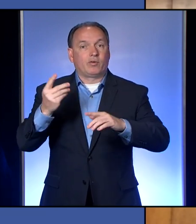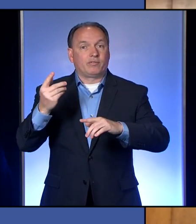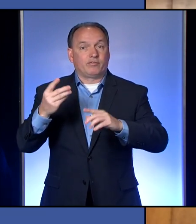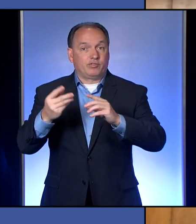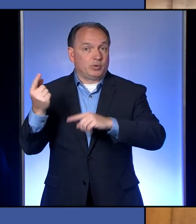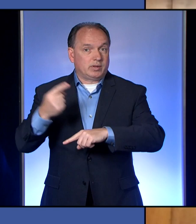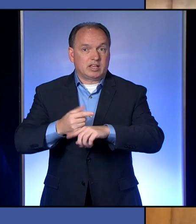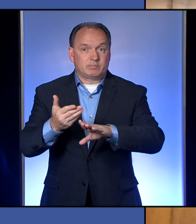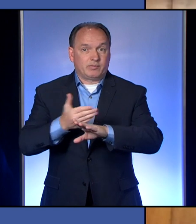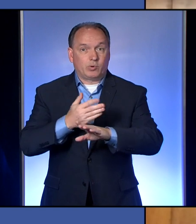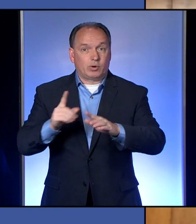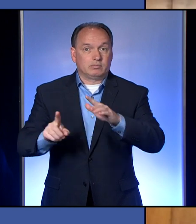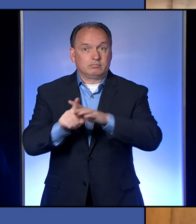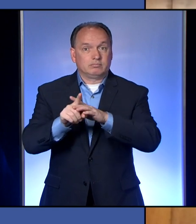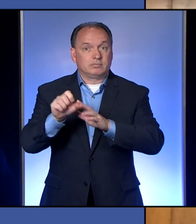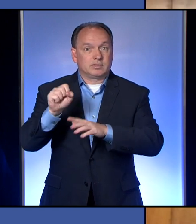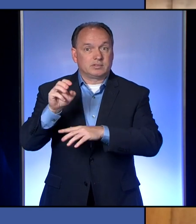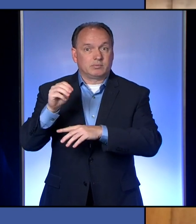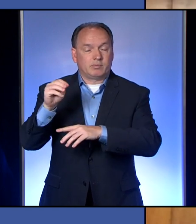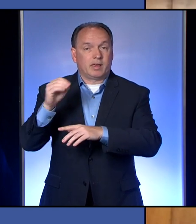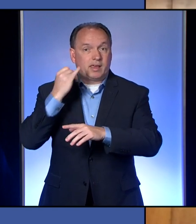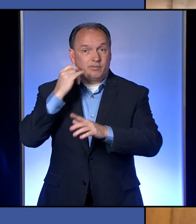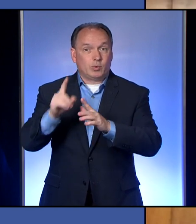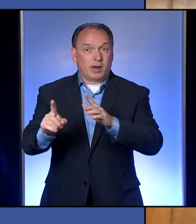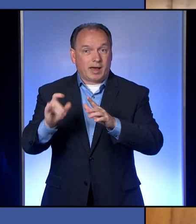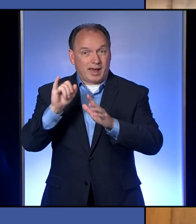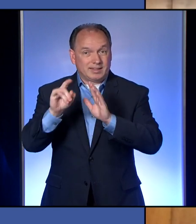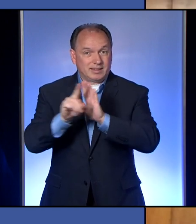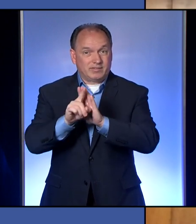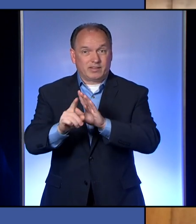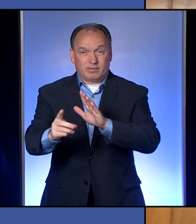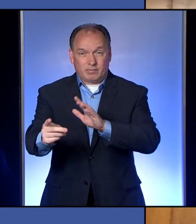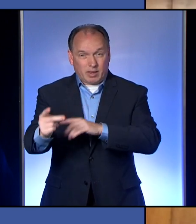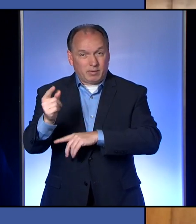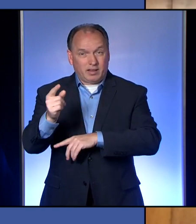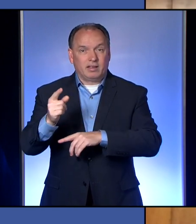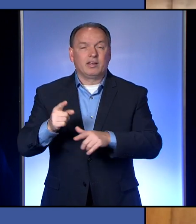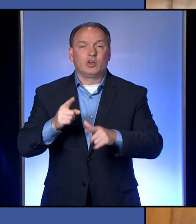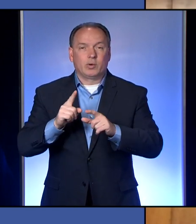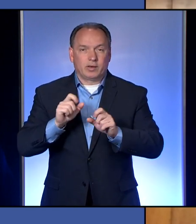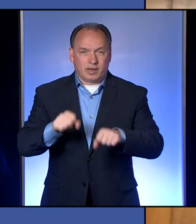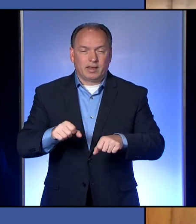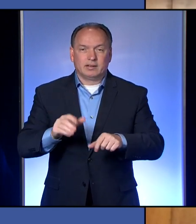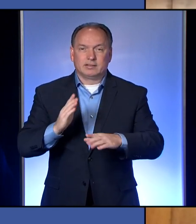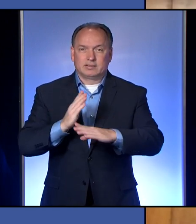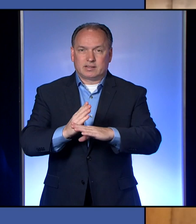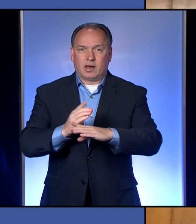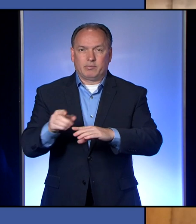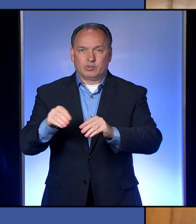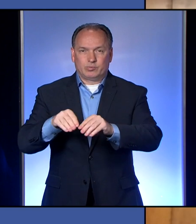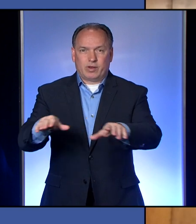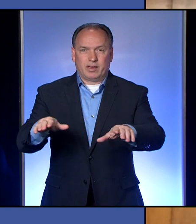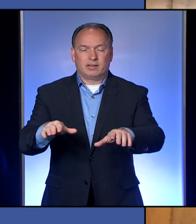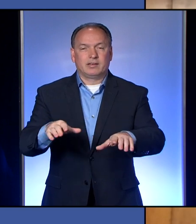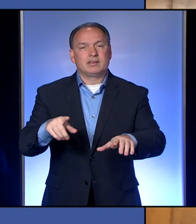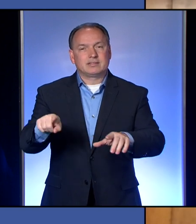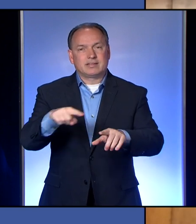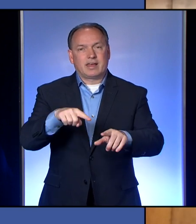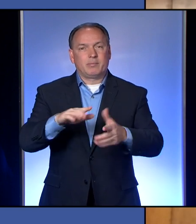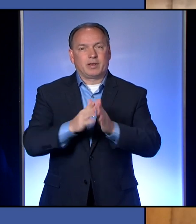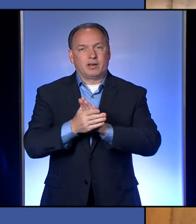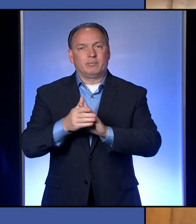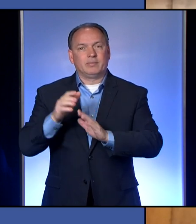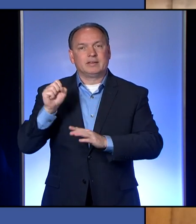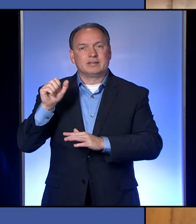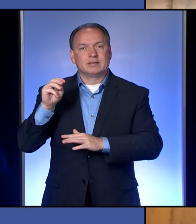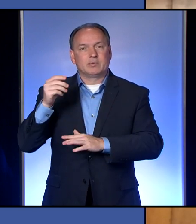If you identify them right away, then you can keep them from spreading it as they become symptomatic, because the virus is